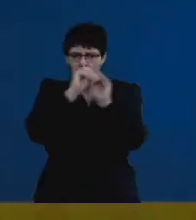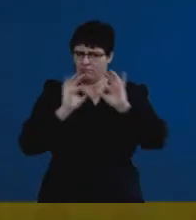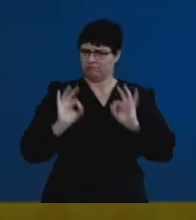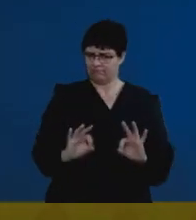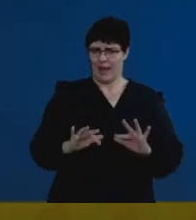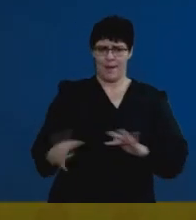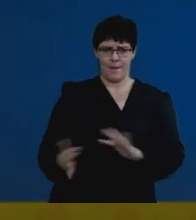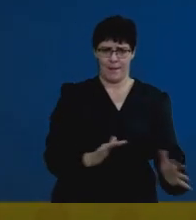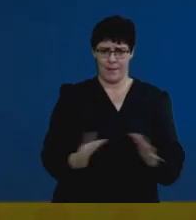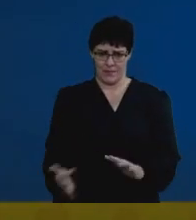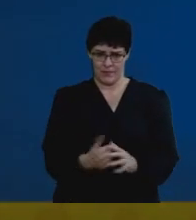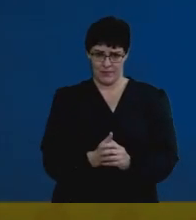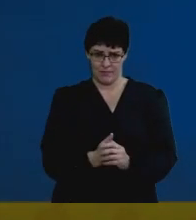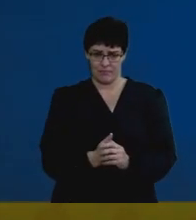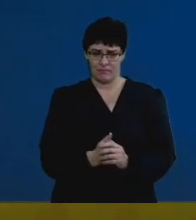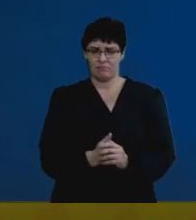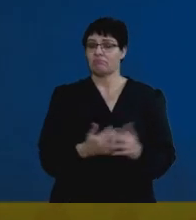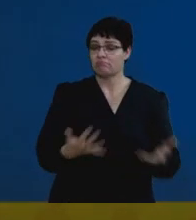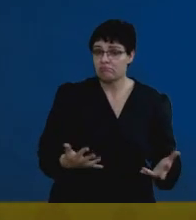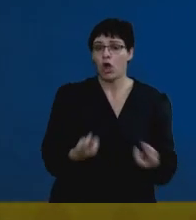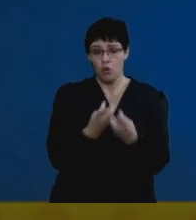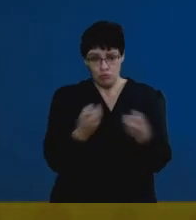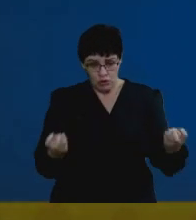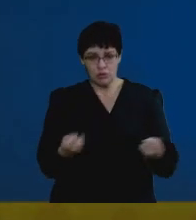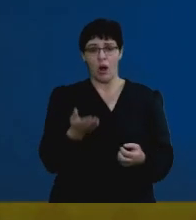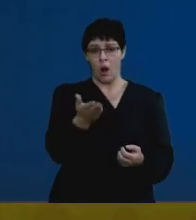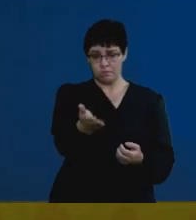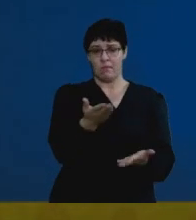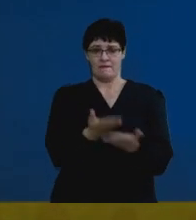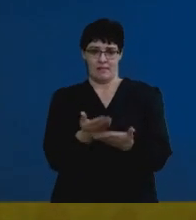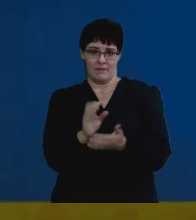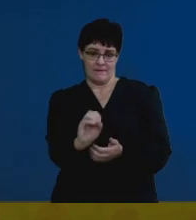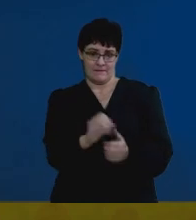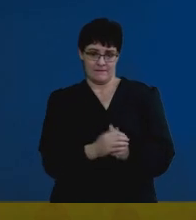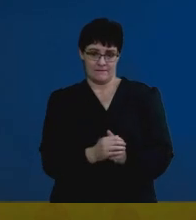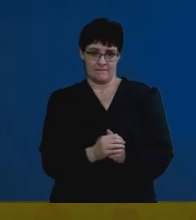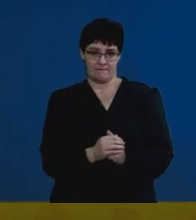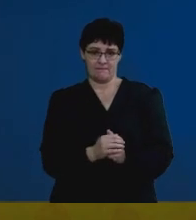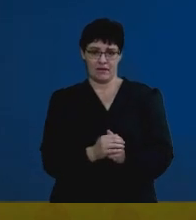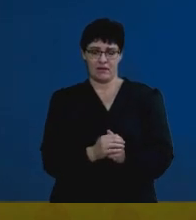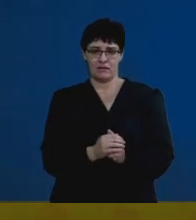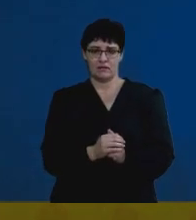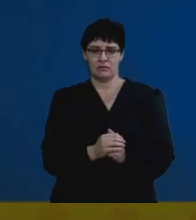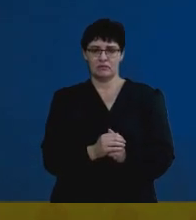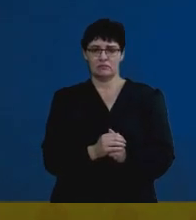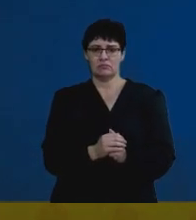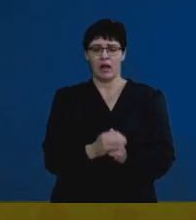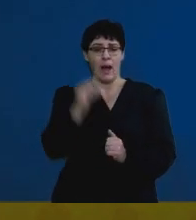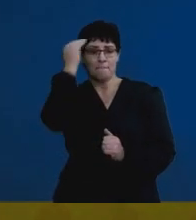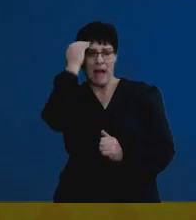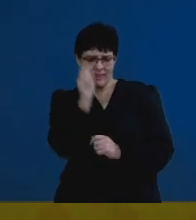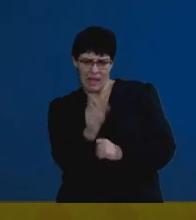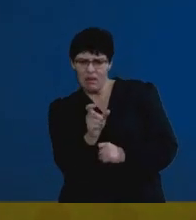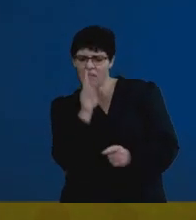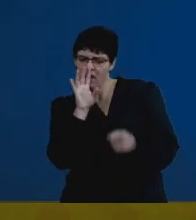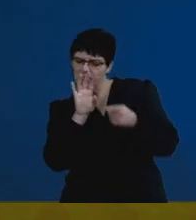Okay? There's obviously resources that we've made available. Mind the Gap has got a platform for you to be able